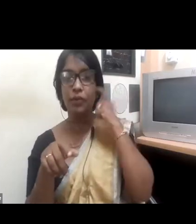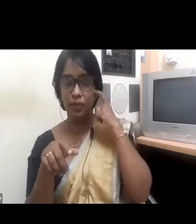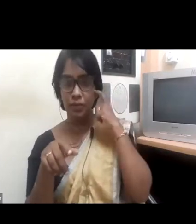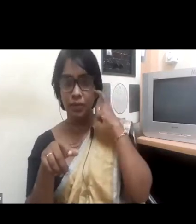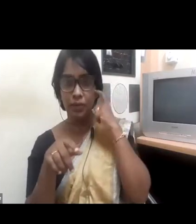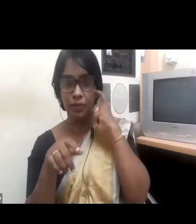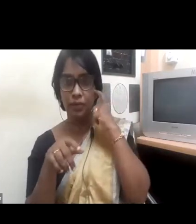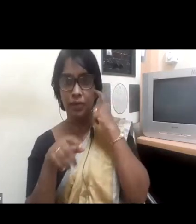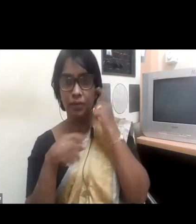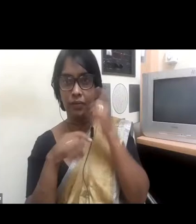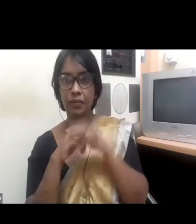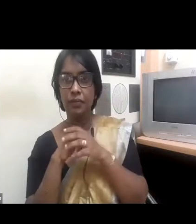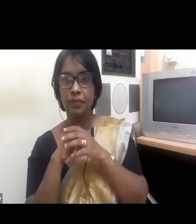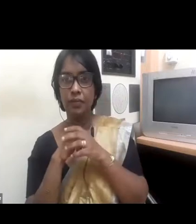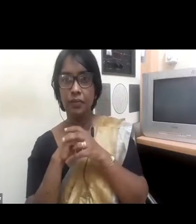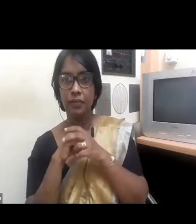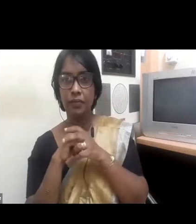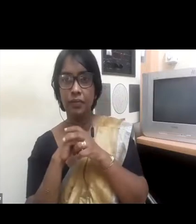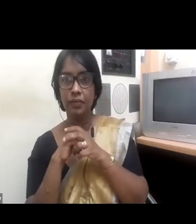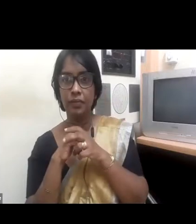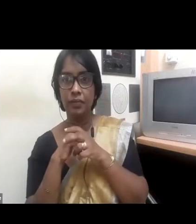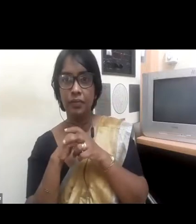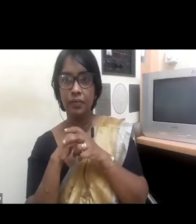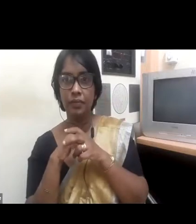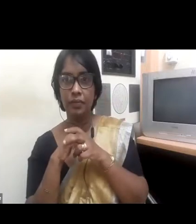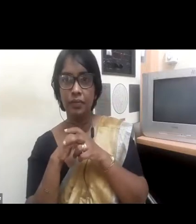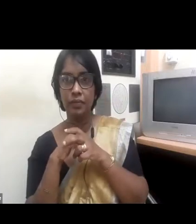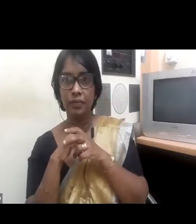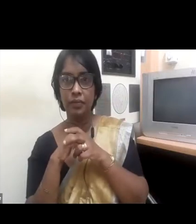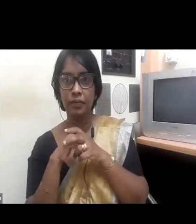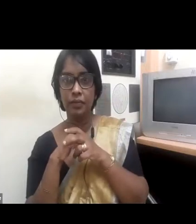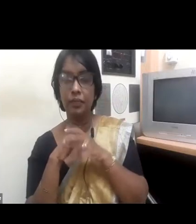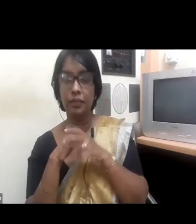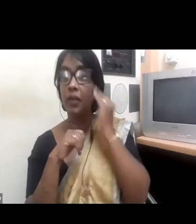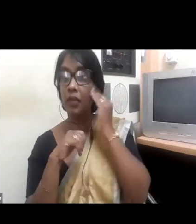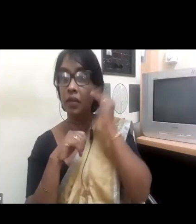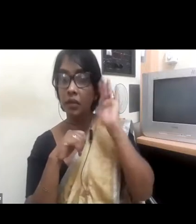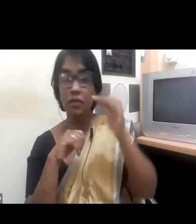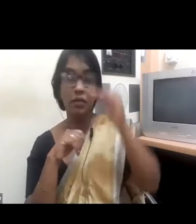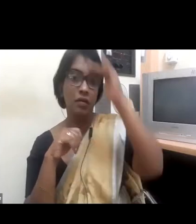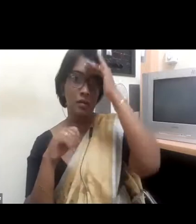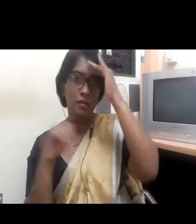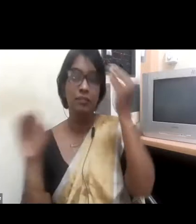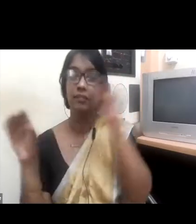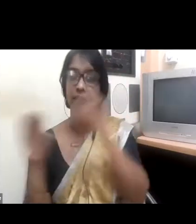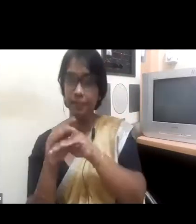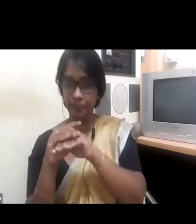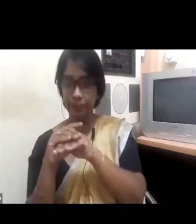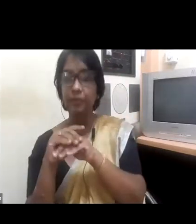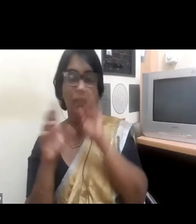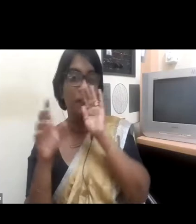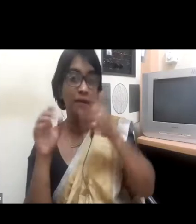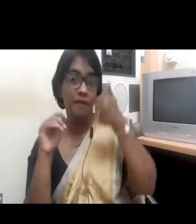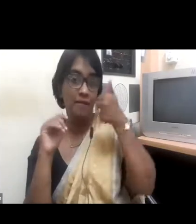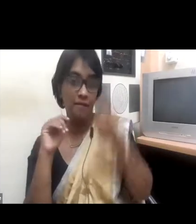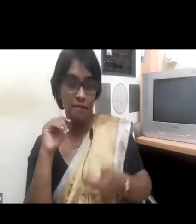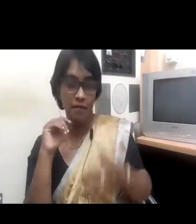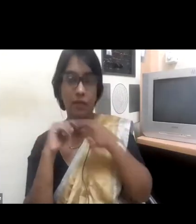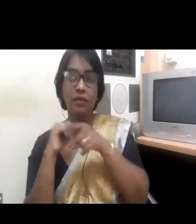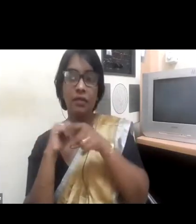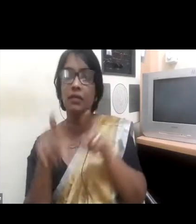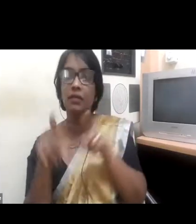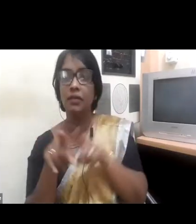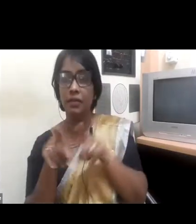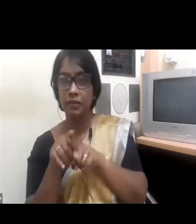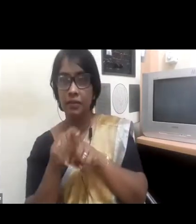In fact, the presence of women in leadership positions is also linked to overall employee satisfaction, and there are connections there to a more productive